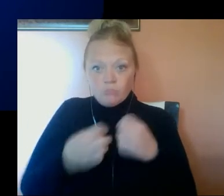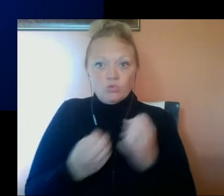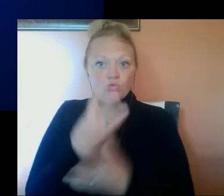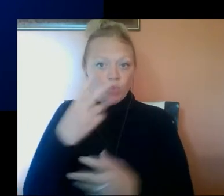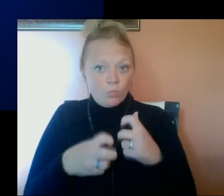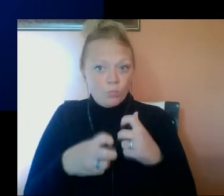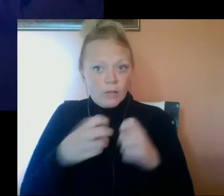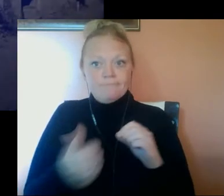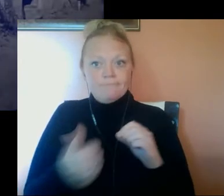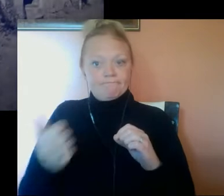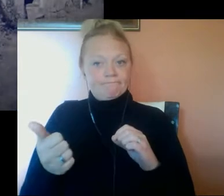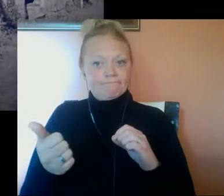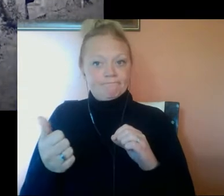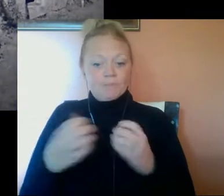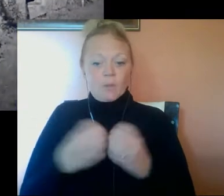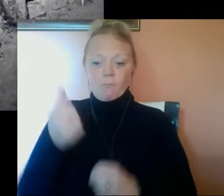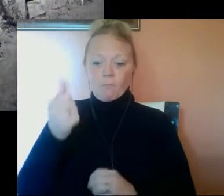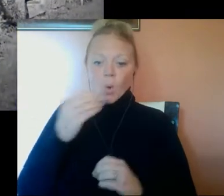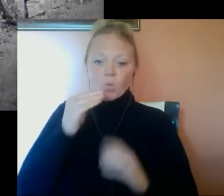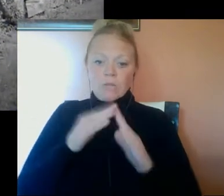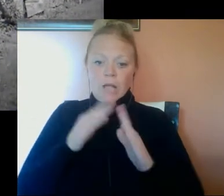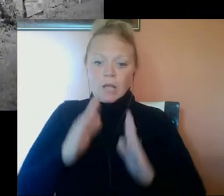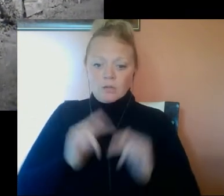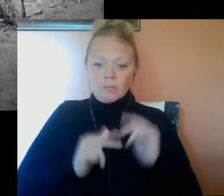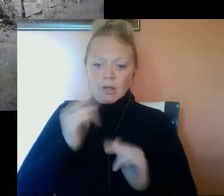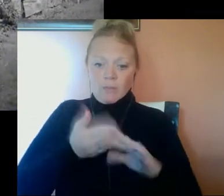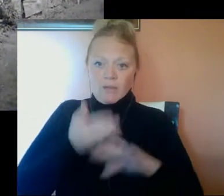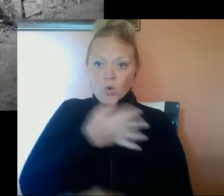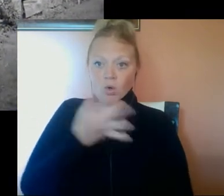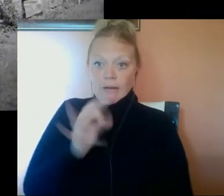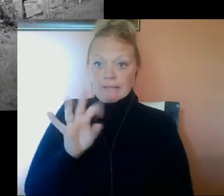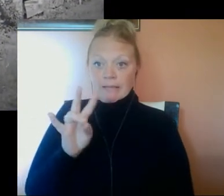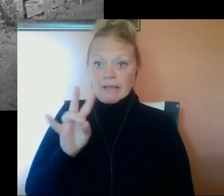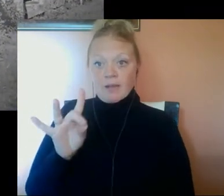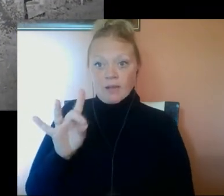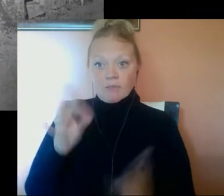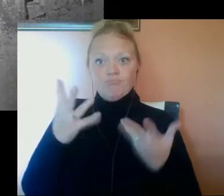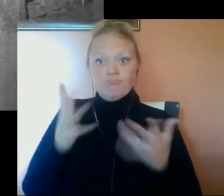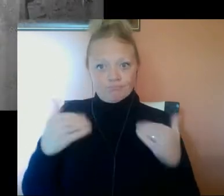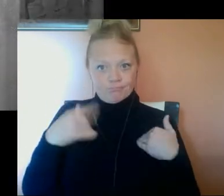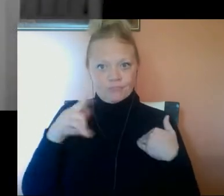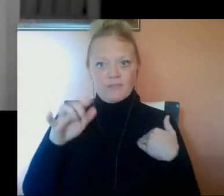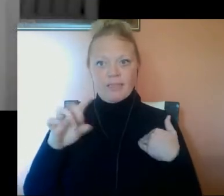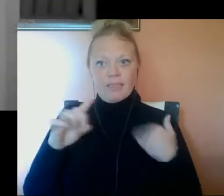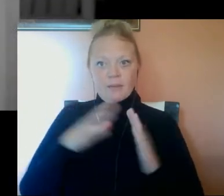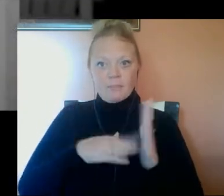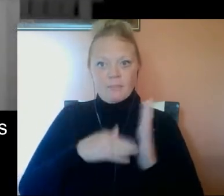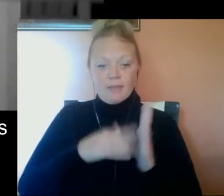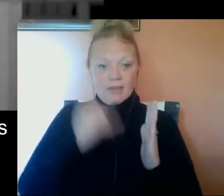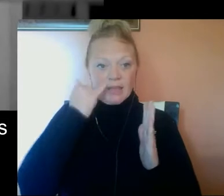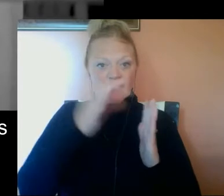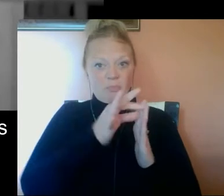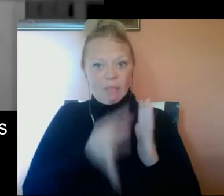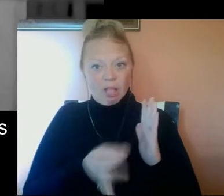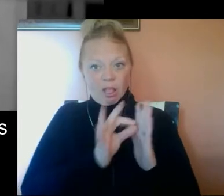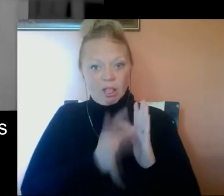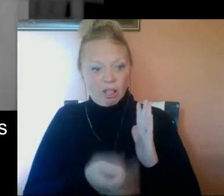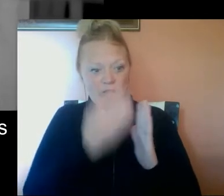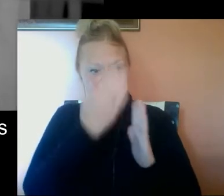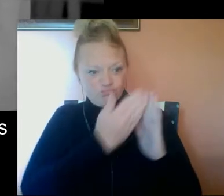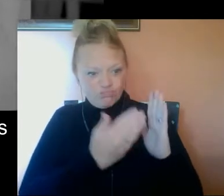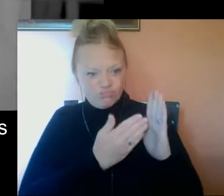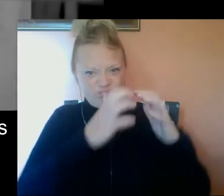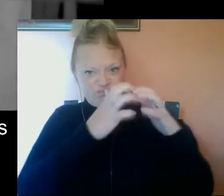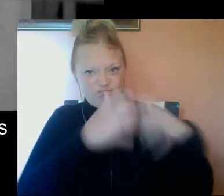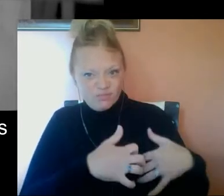issues. Most homes built before 1978 have lead paint in them. When the paint peels, cracks,